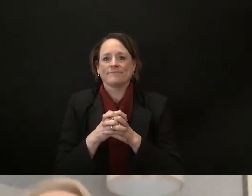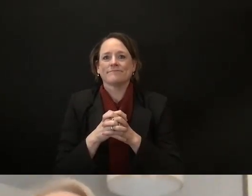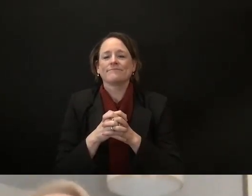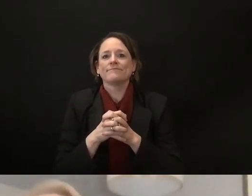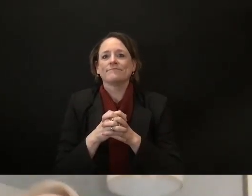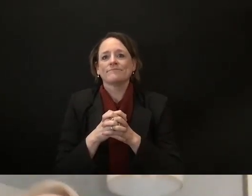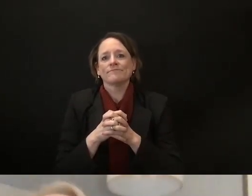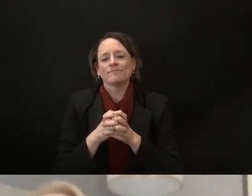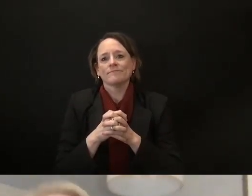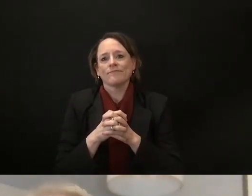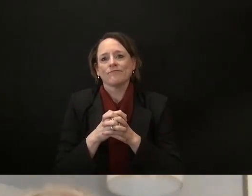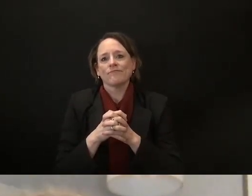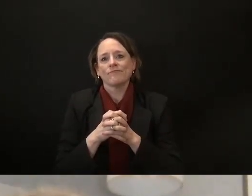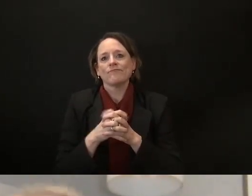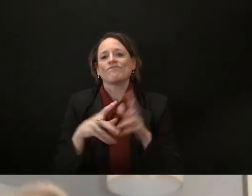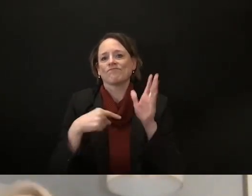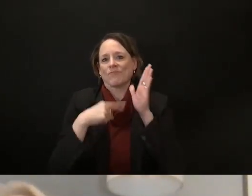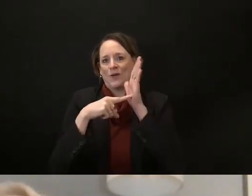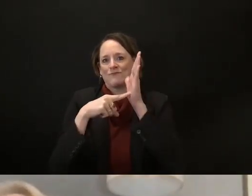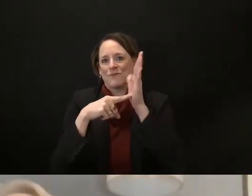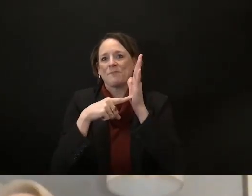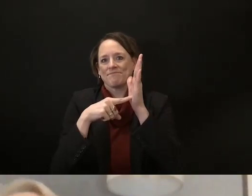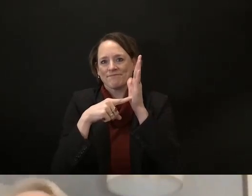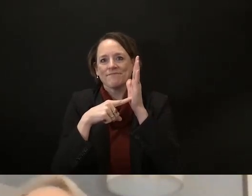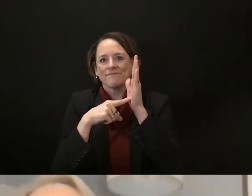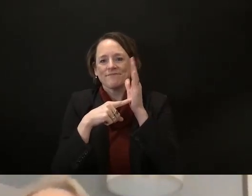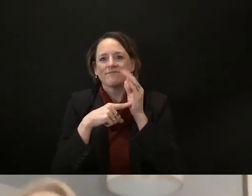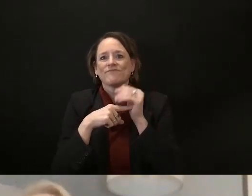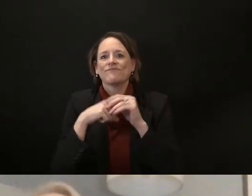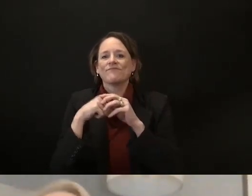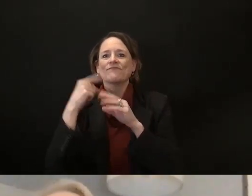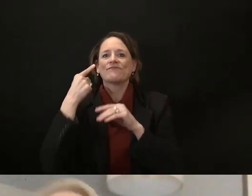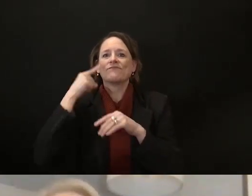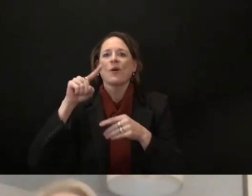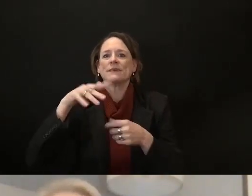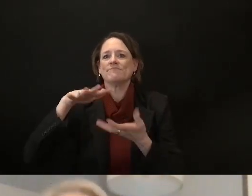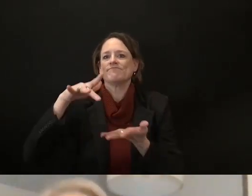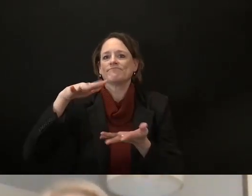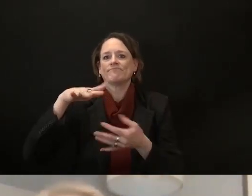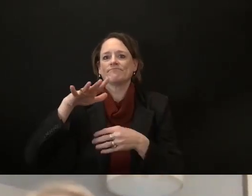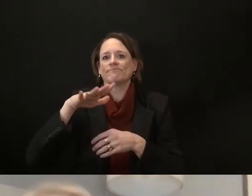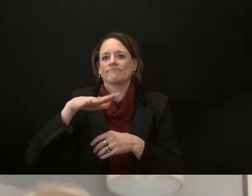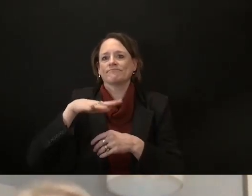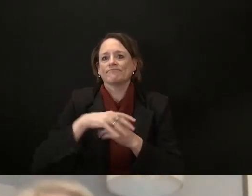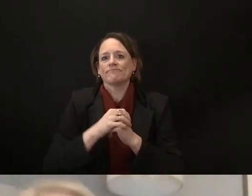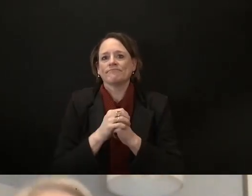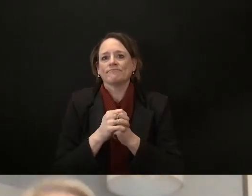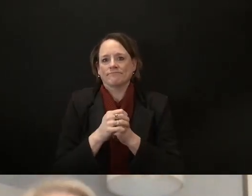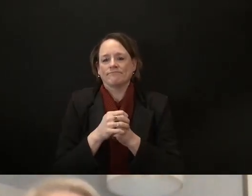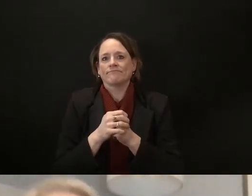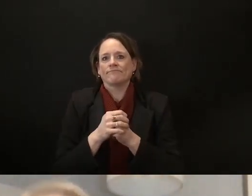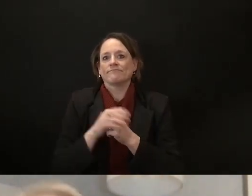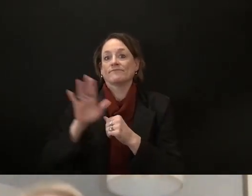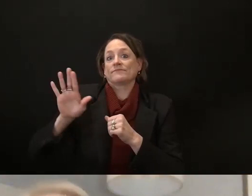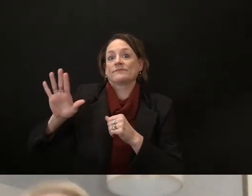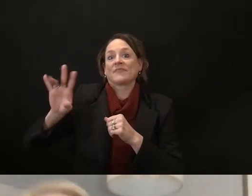sanicki and i represent the middle part of senator larson's district i represent uh the bayview